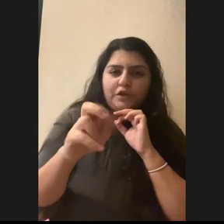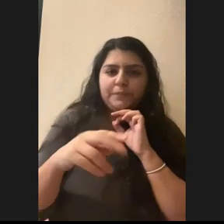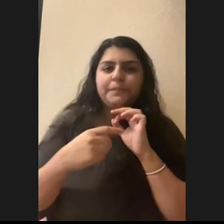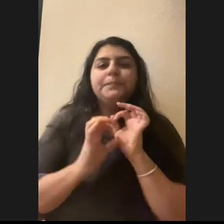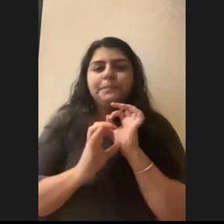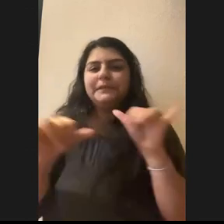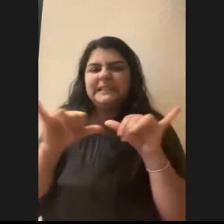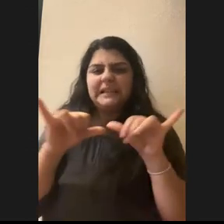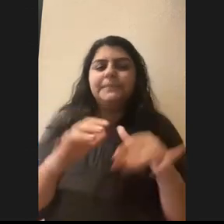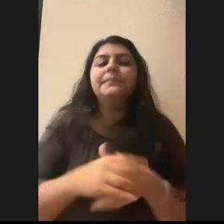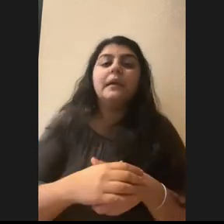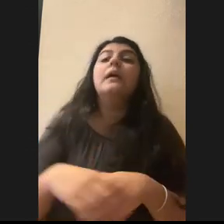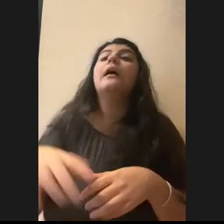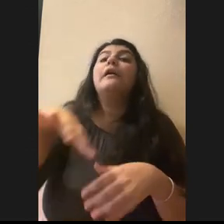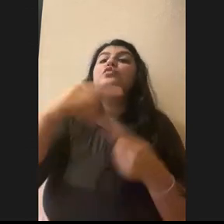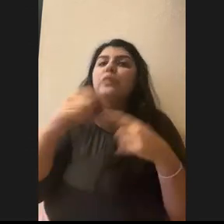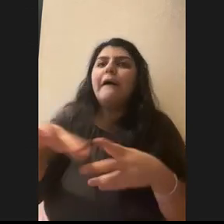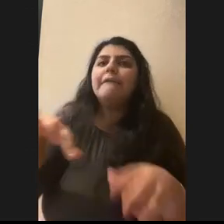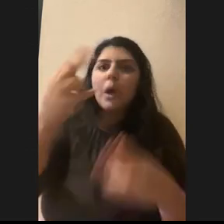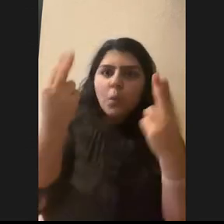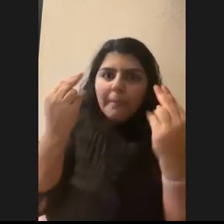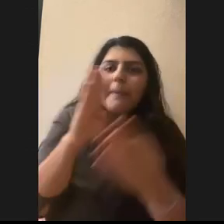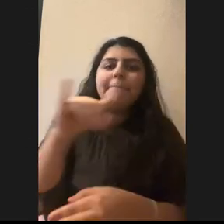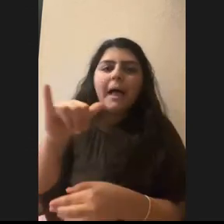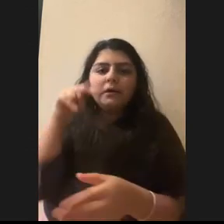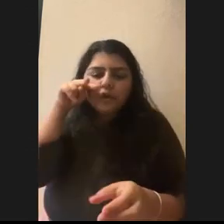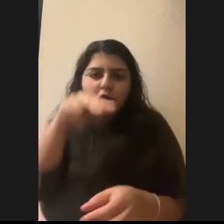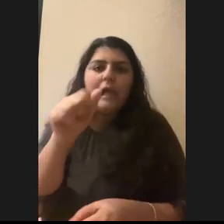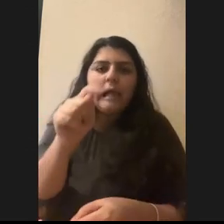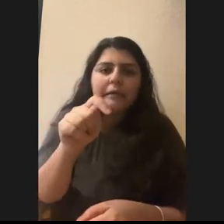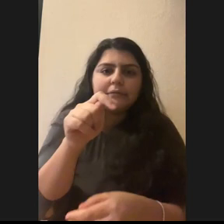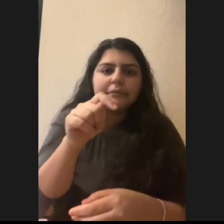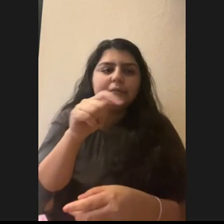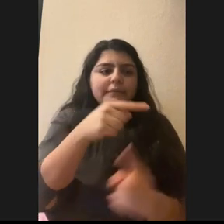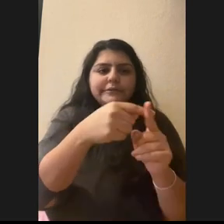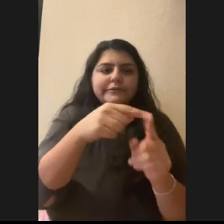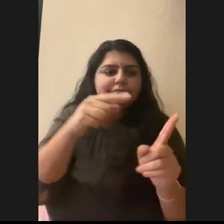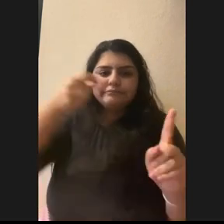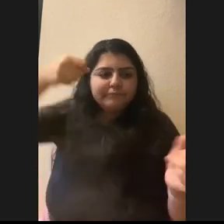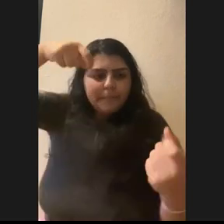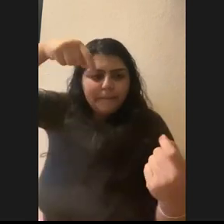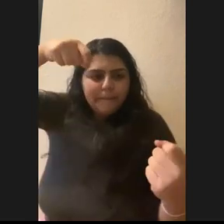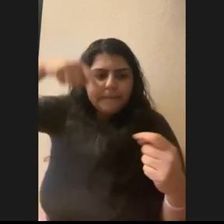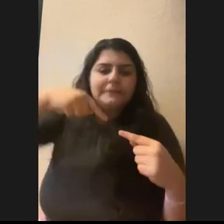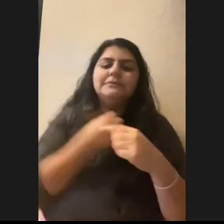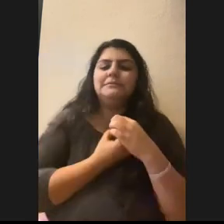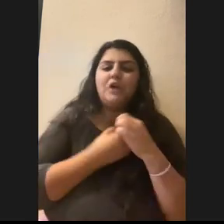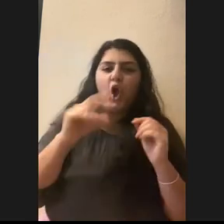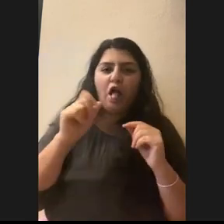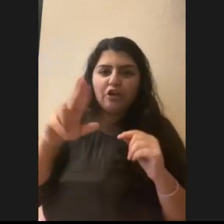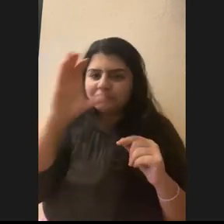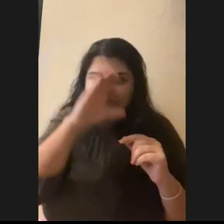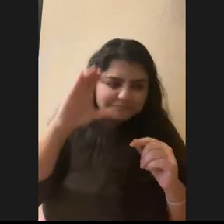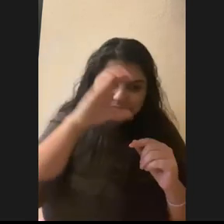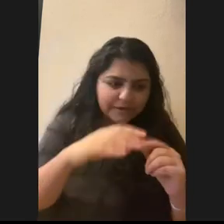rabbits, uh, by looking at the little, um, signal the collar is putting off. We try to get close to them, but obviously again,